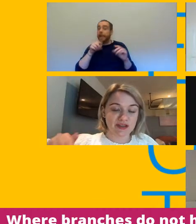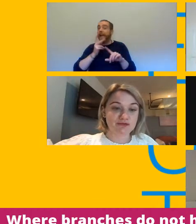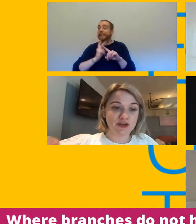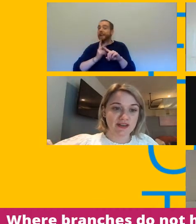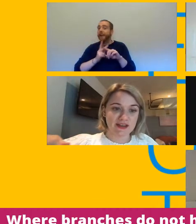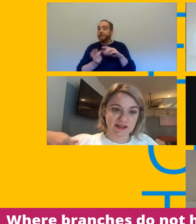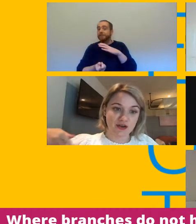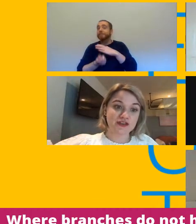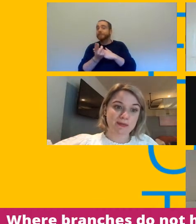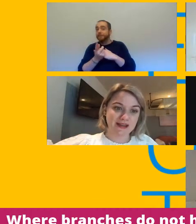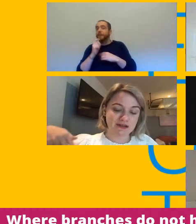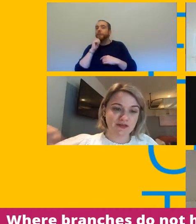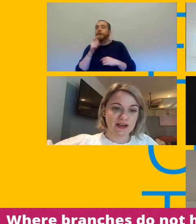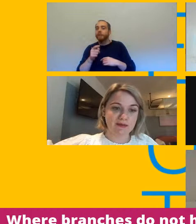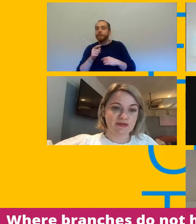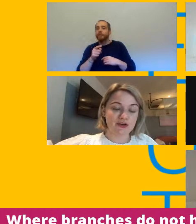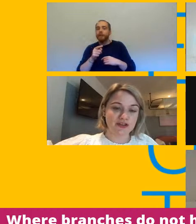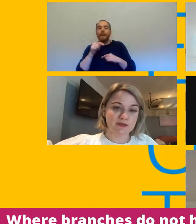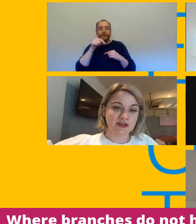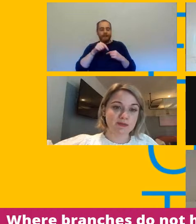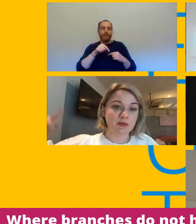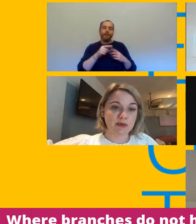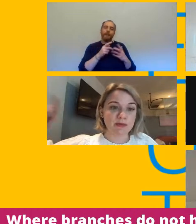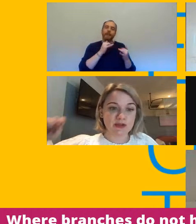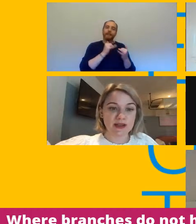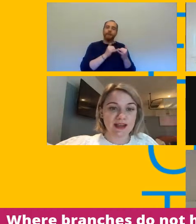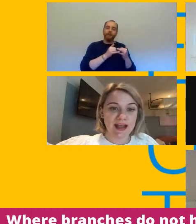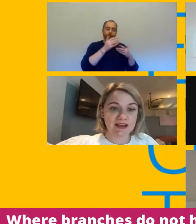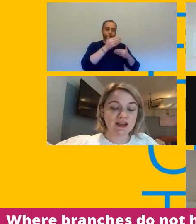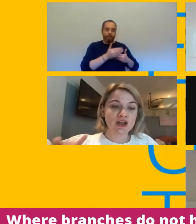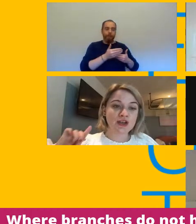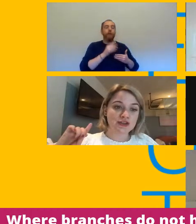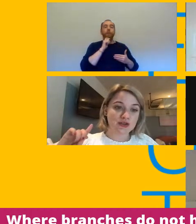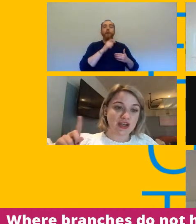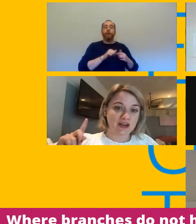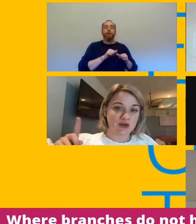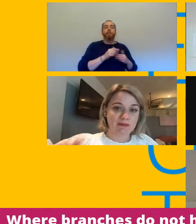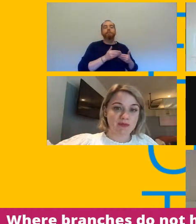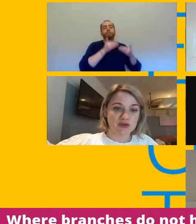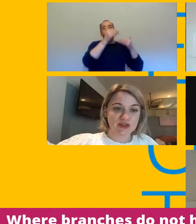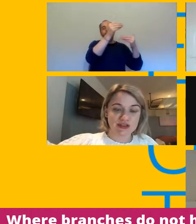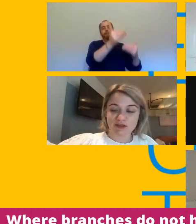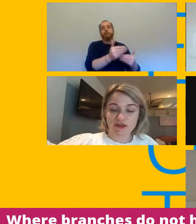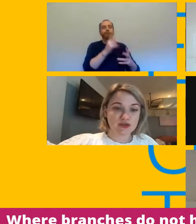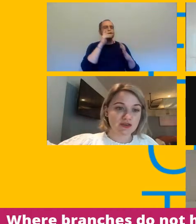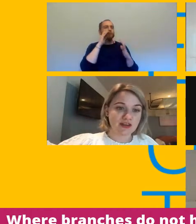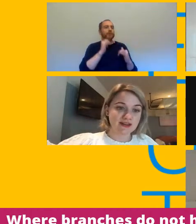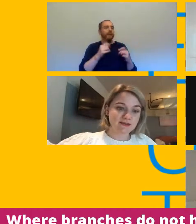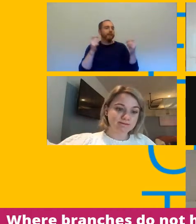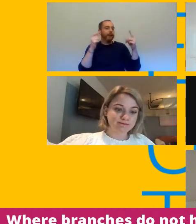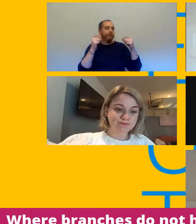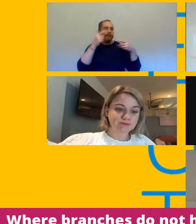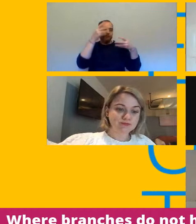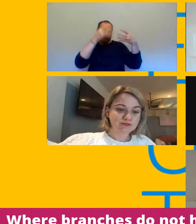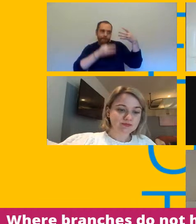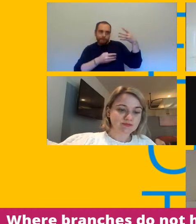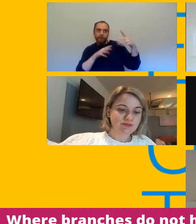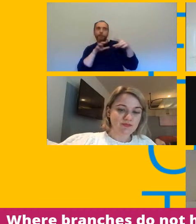there's it's running this sort of semester if you like before christmas but we will be doing it again so check your inboxes for future events